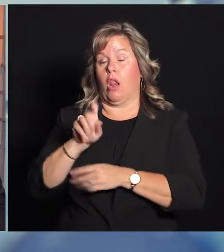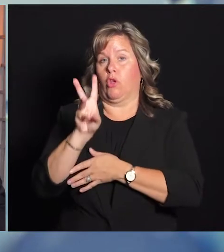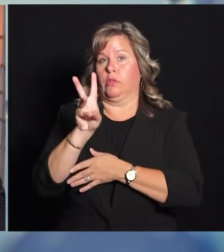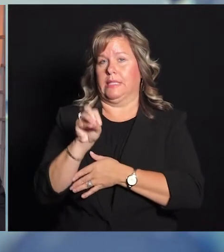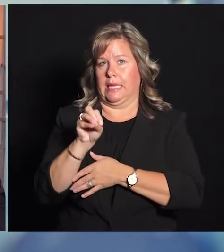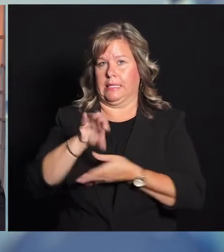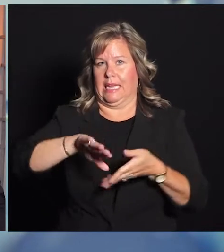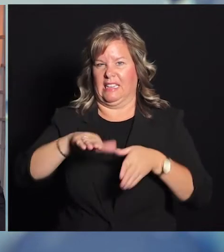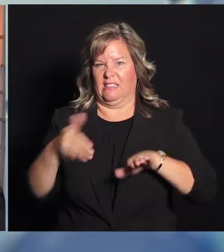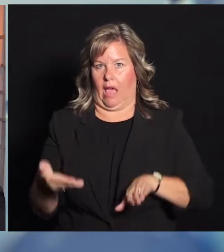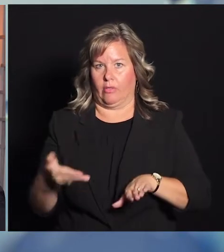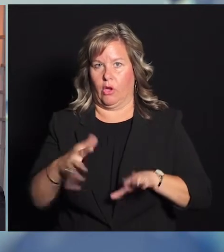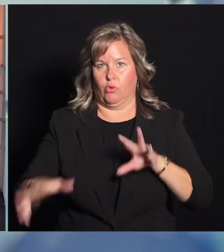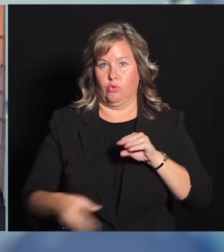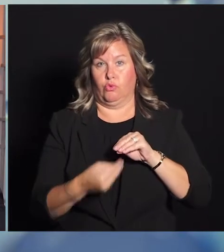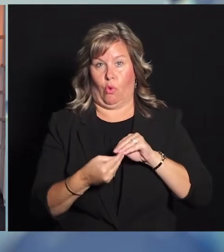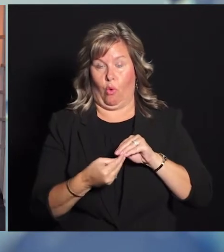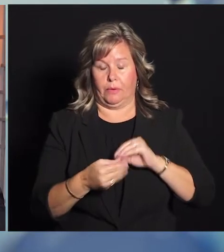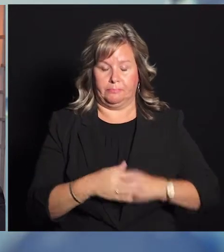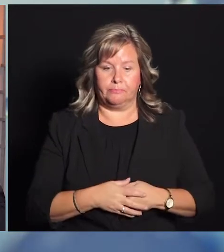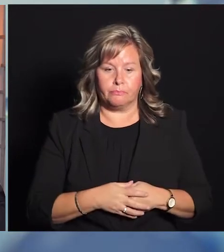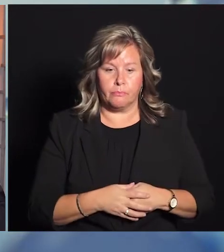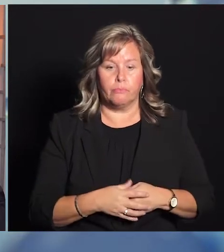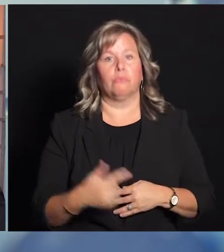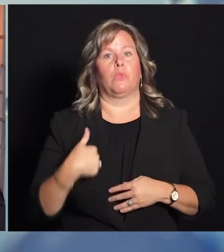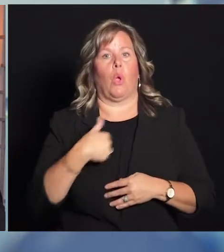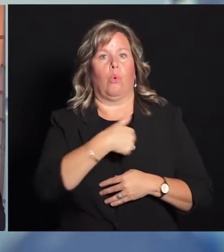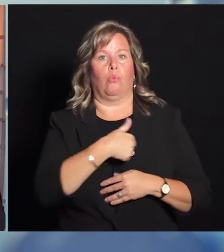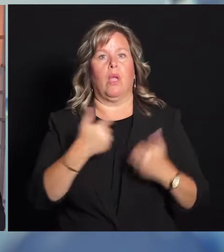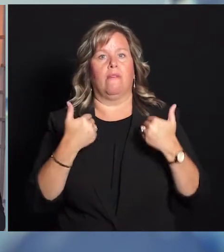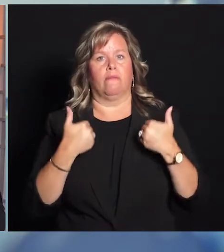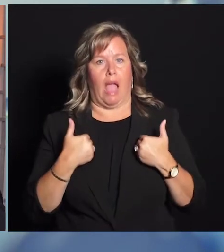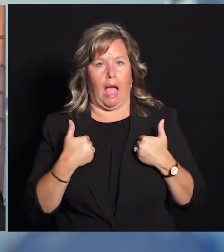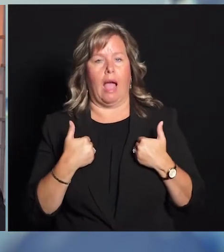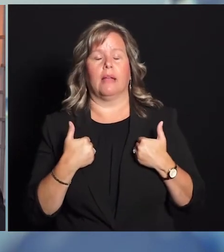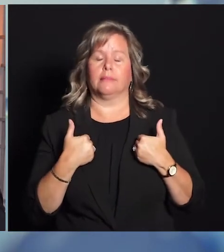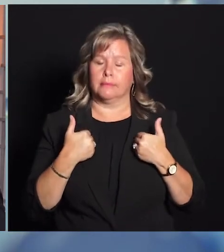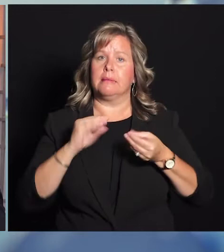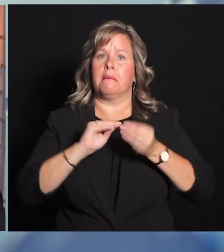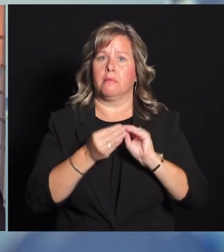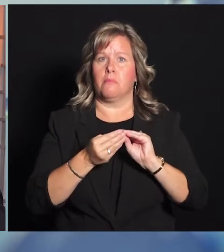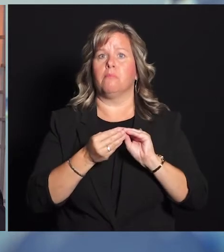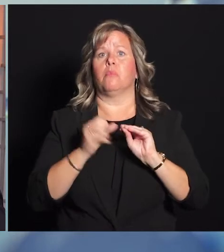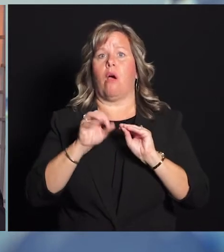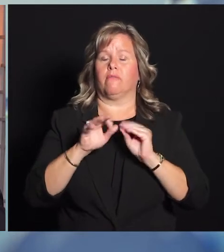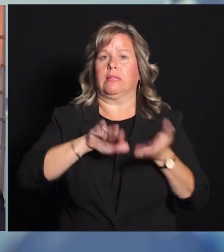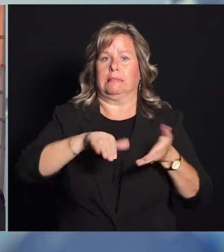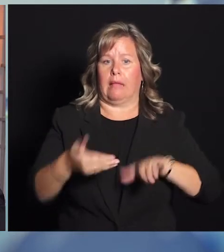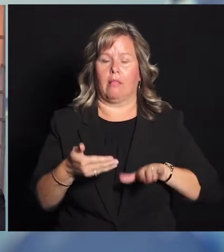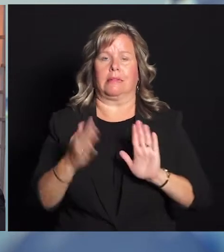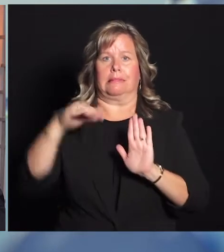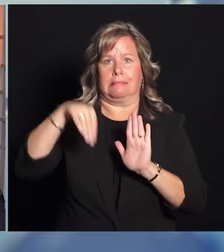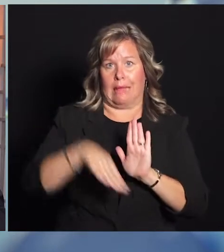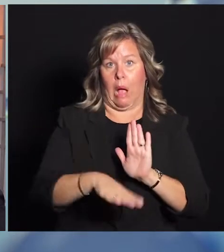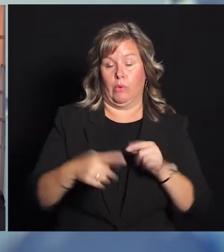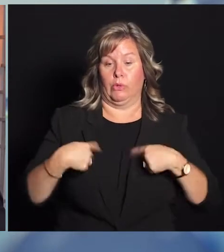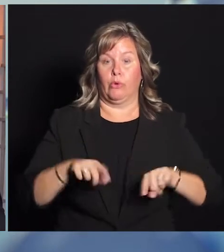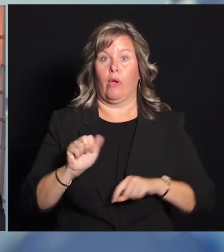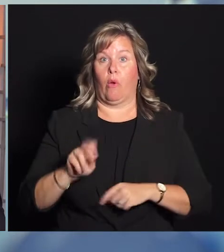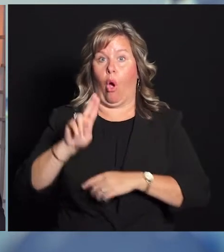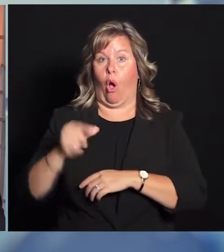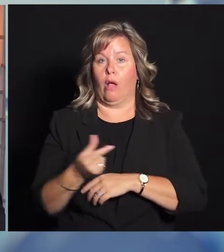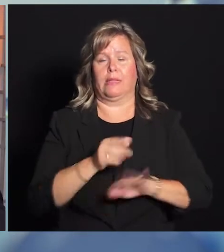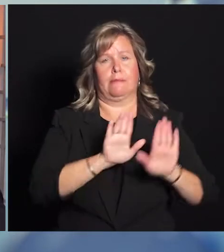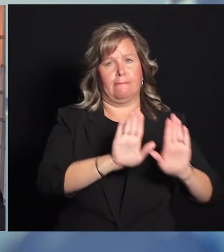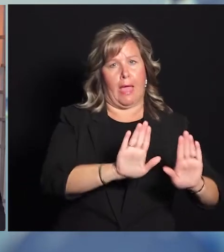deaths here in Kent County in total. We have seen our rate of death gone down during the month of August. That was